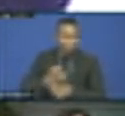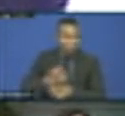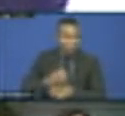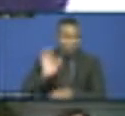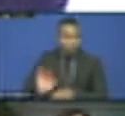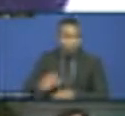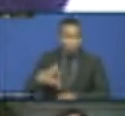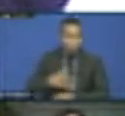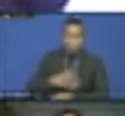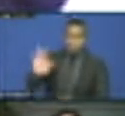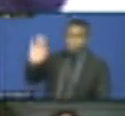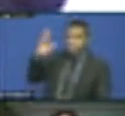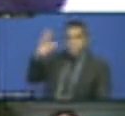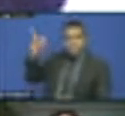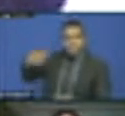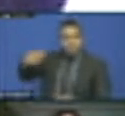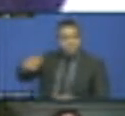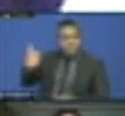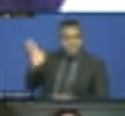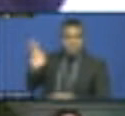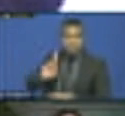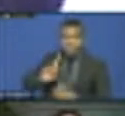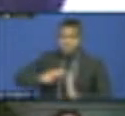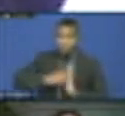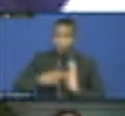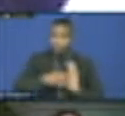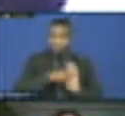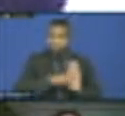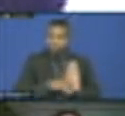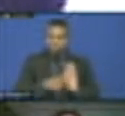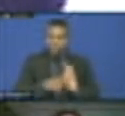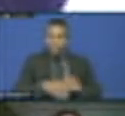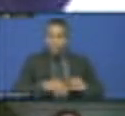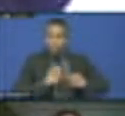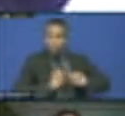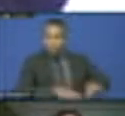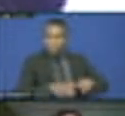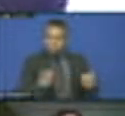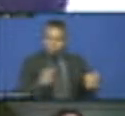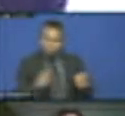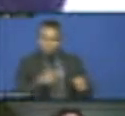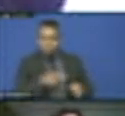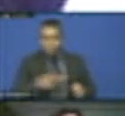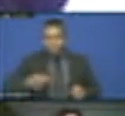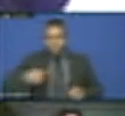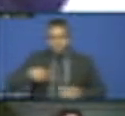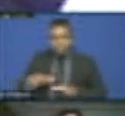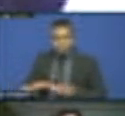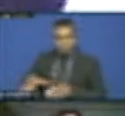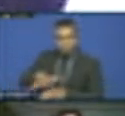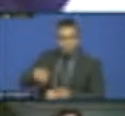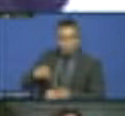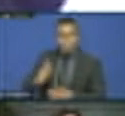government. So we had to leverage private sector capital with a public-private partnership to bring